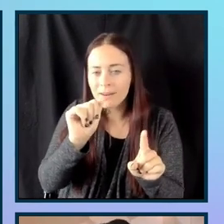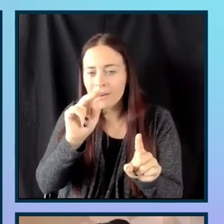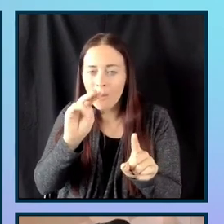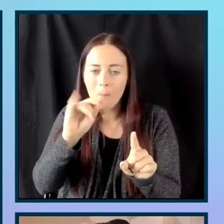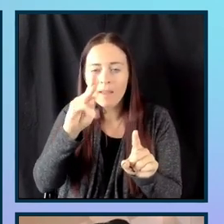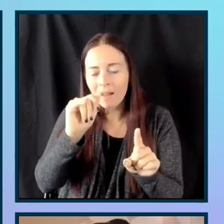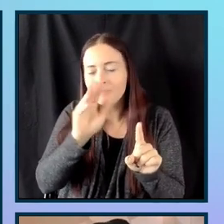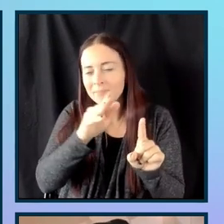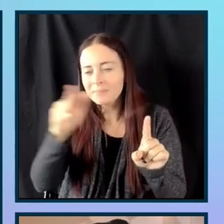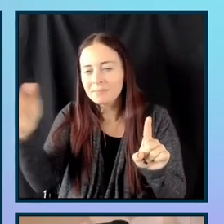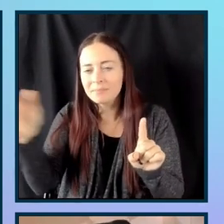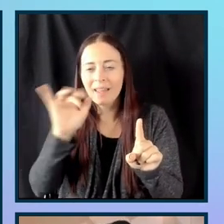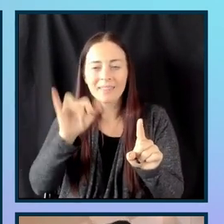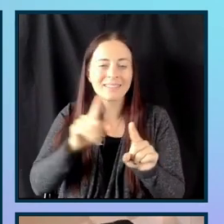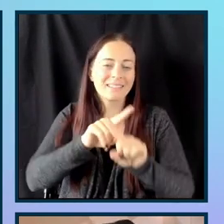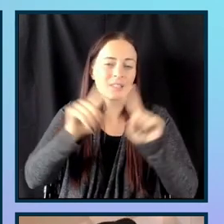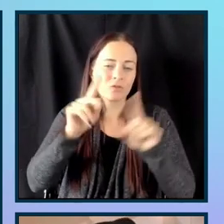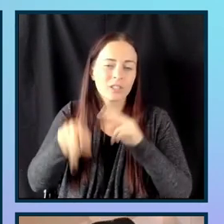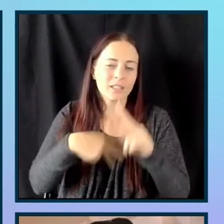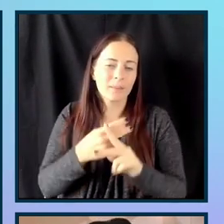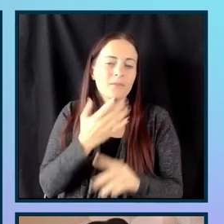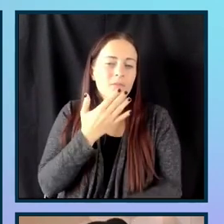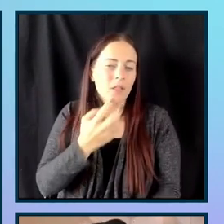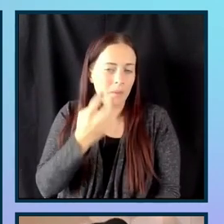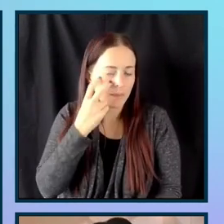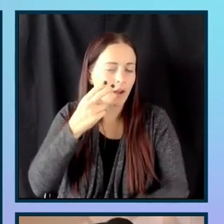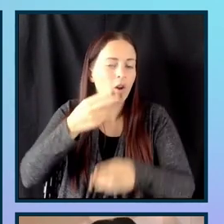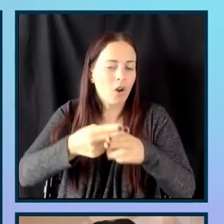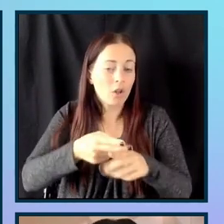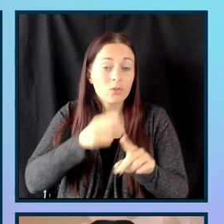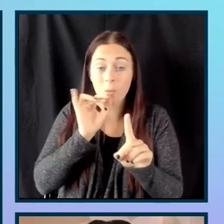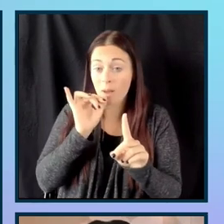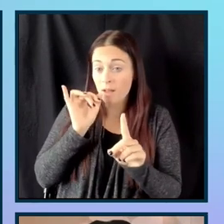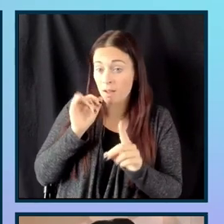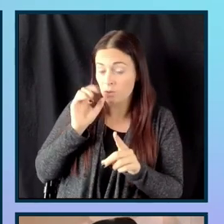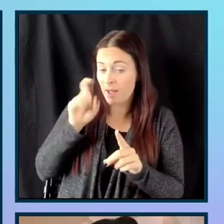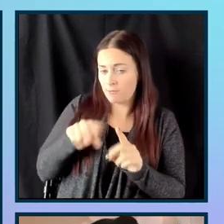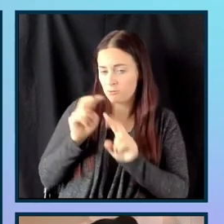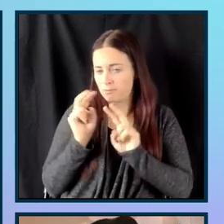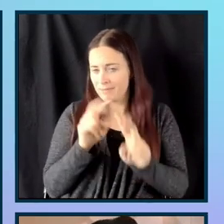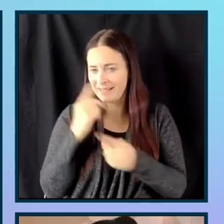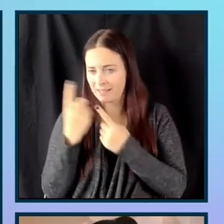should not be relying on color alone to provide any important information because it might be missed.